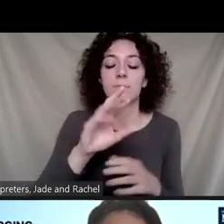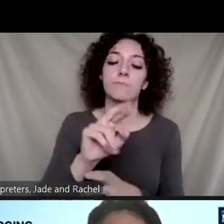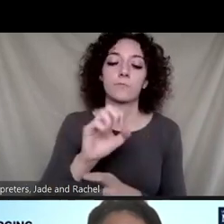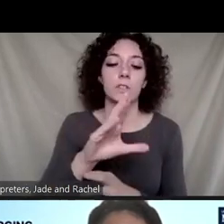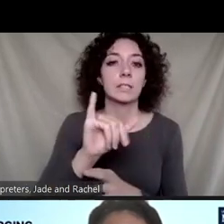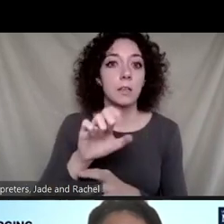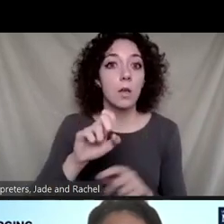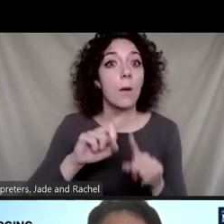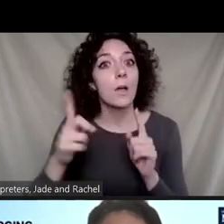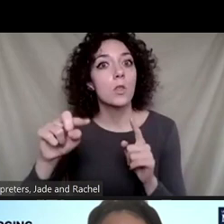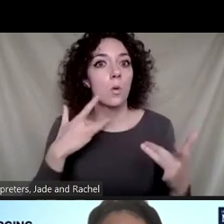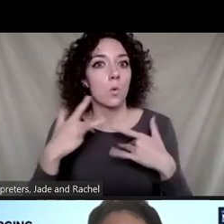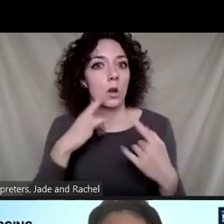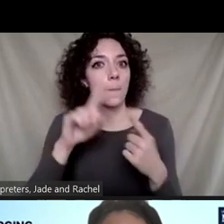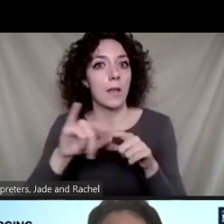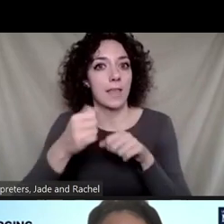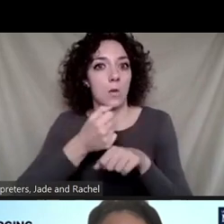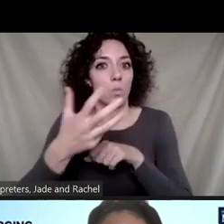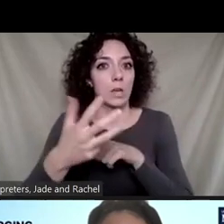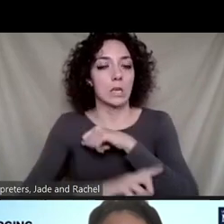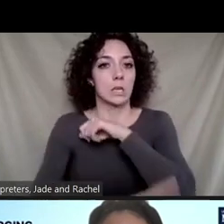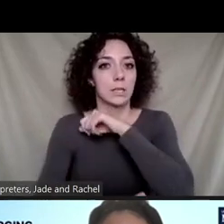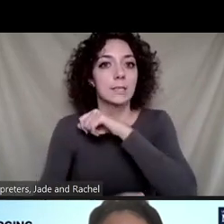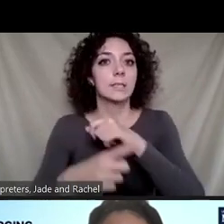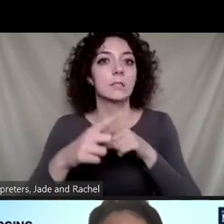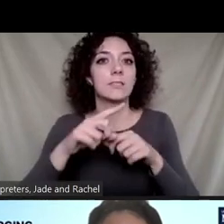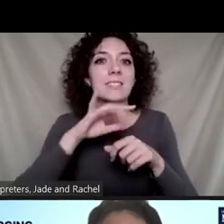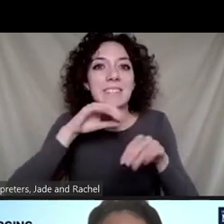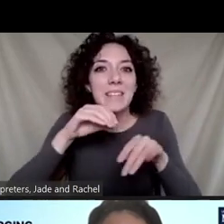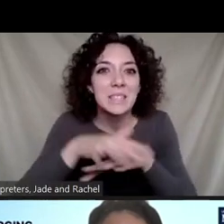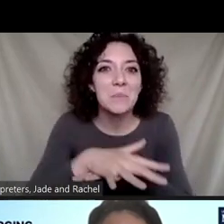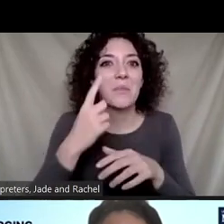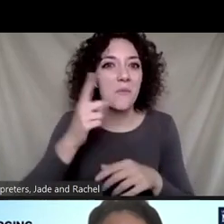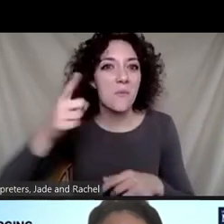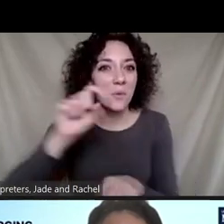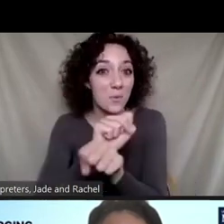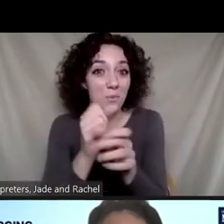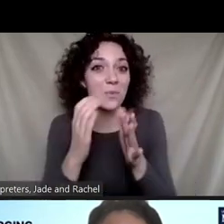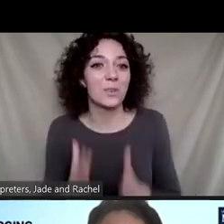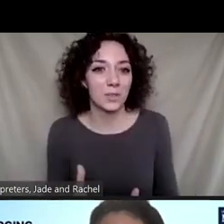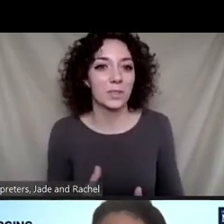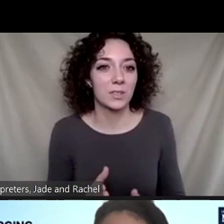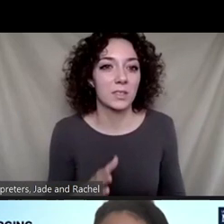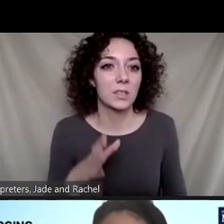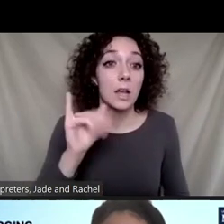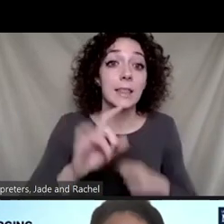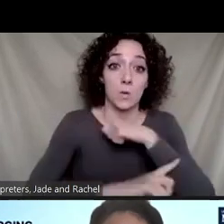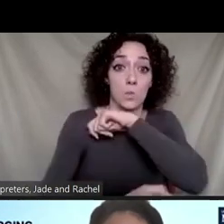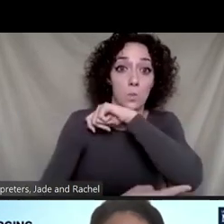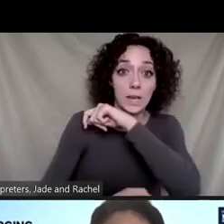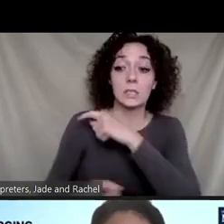of the workers because generally, Dr. At the time when waste is, waste comes to the facility,